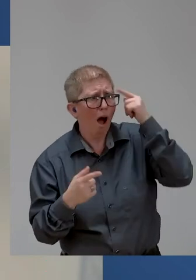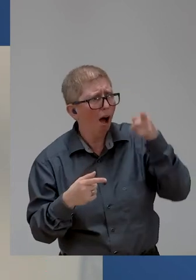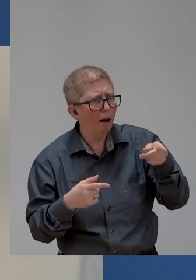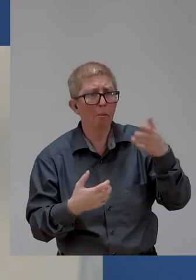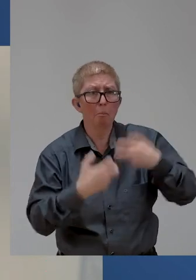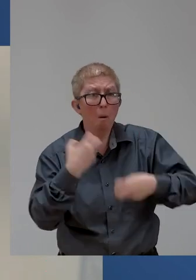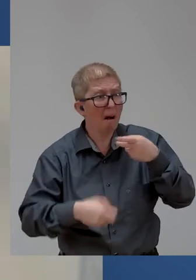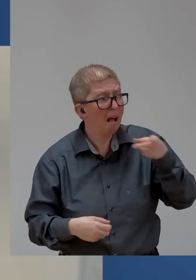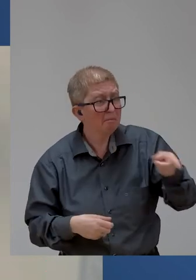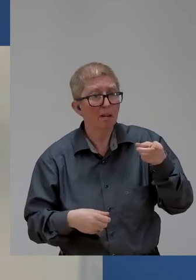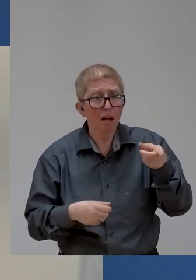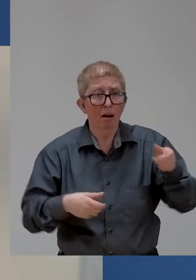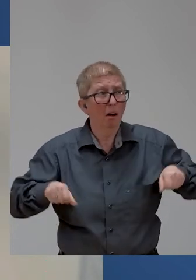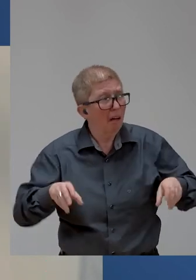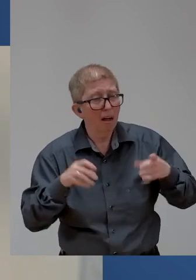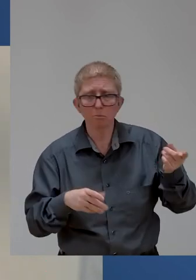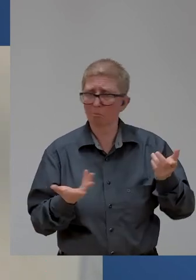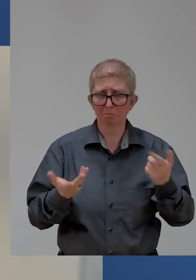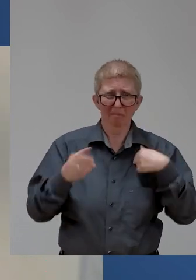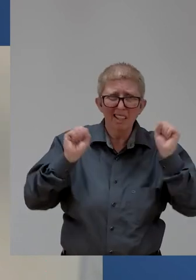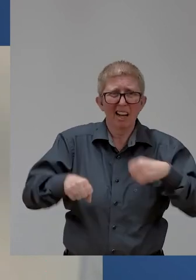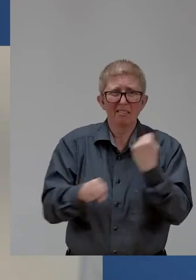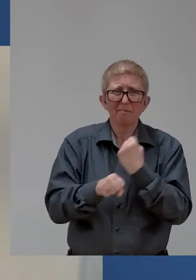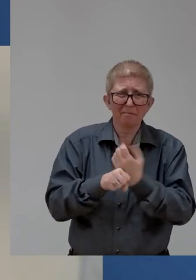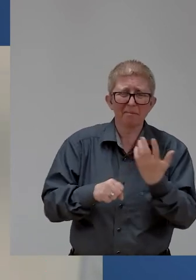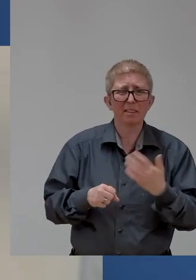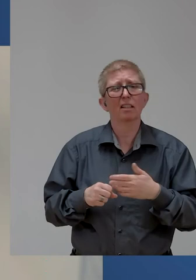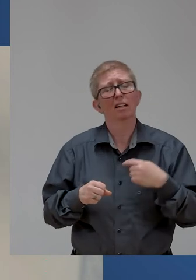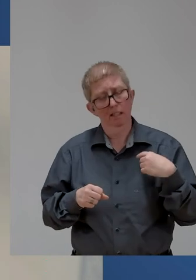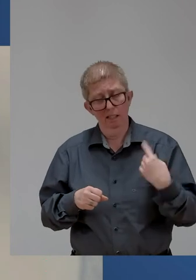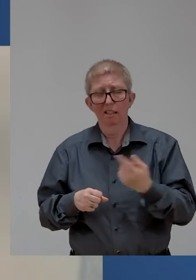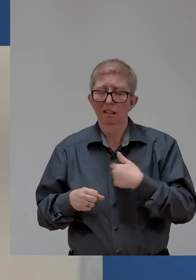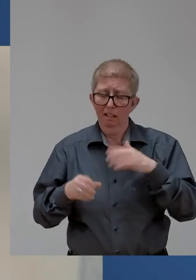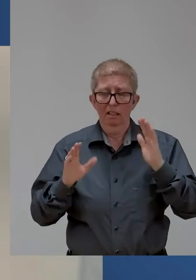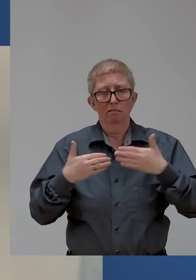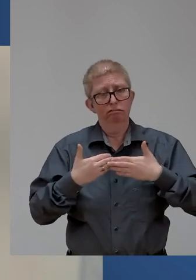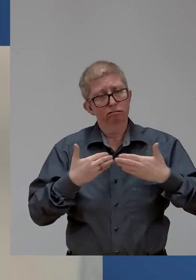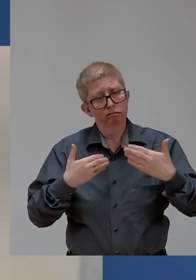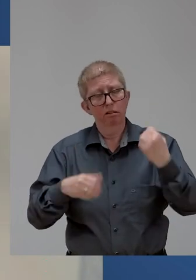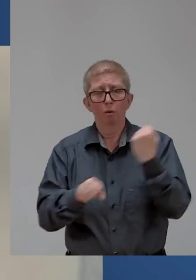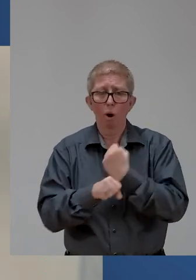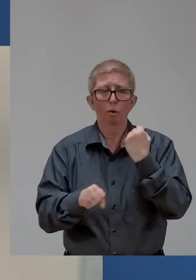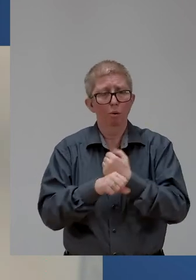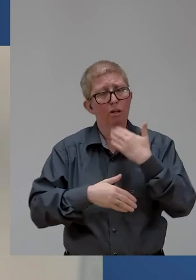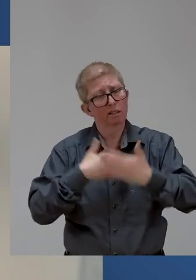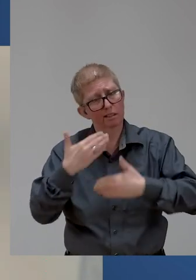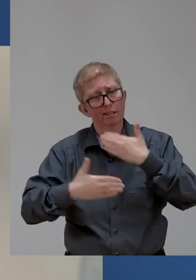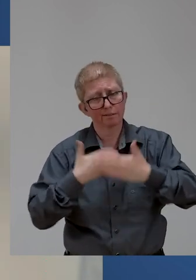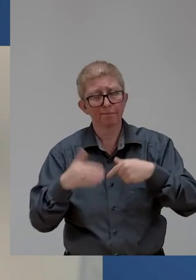laws in each of our countries on the books, and in many cases they may be implemented quite well, but laws don't inherently change attitudes.